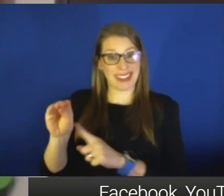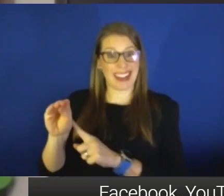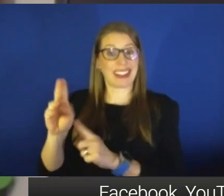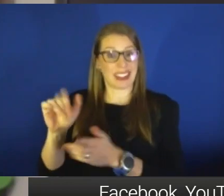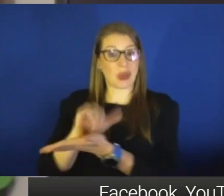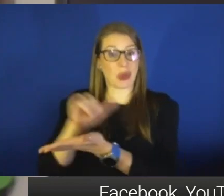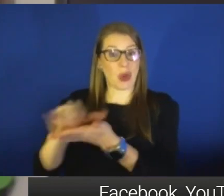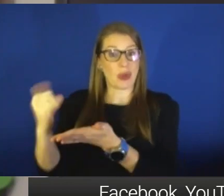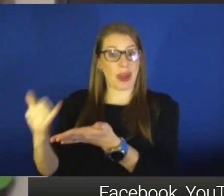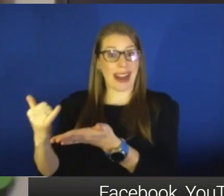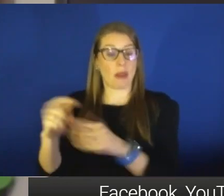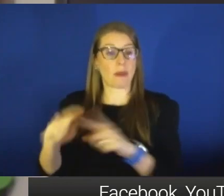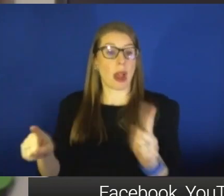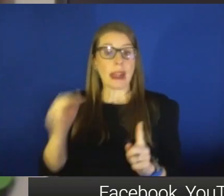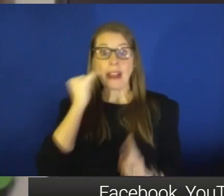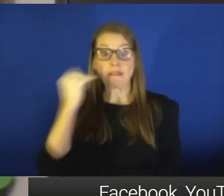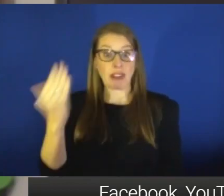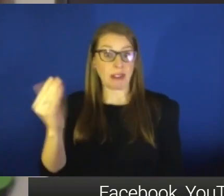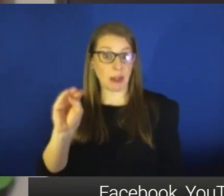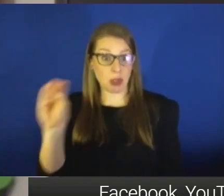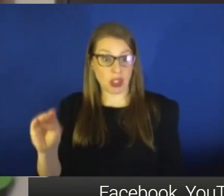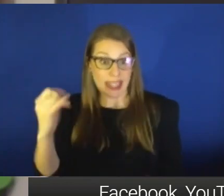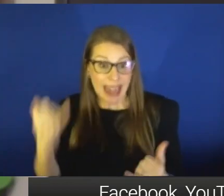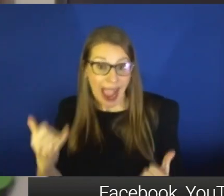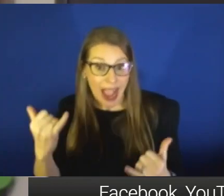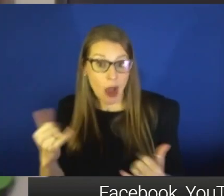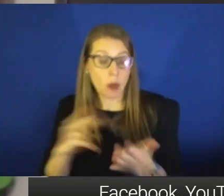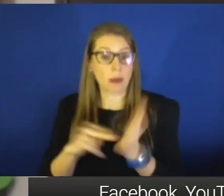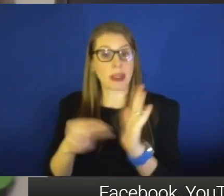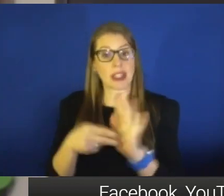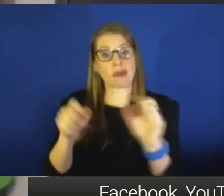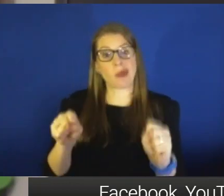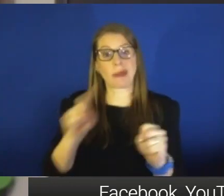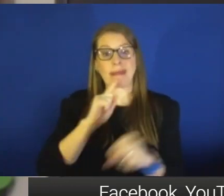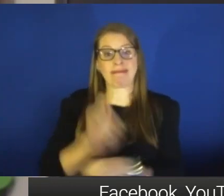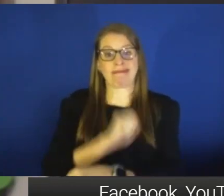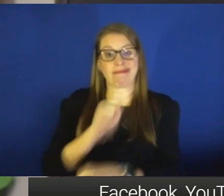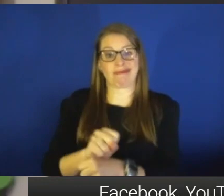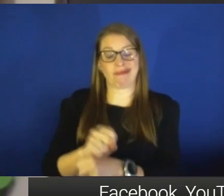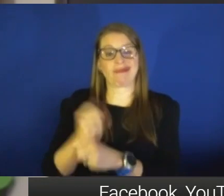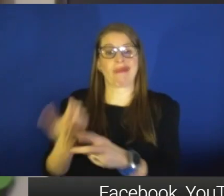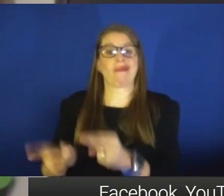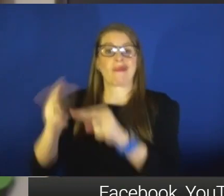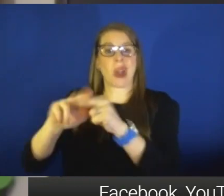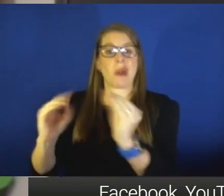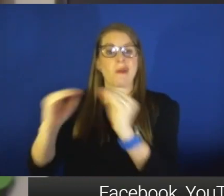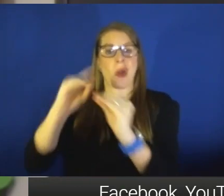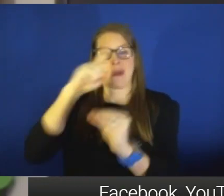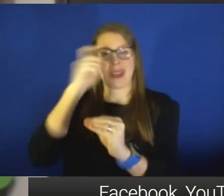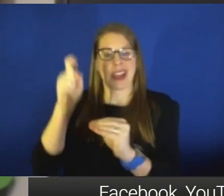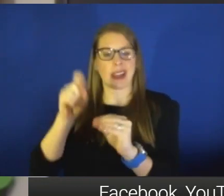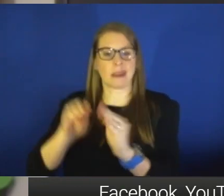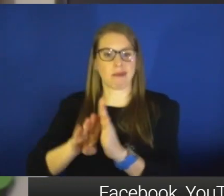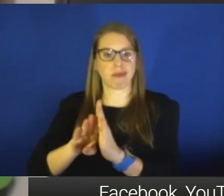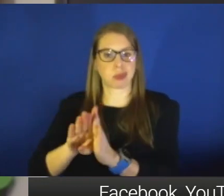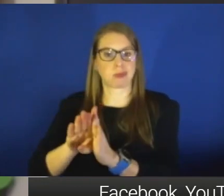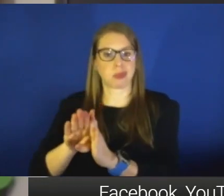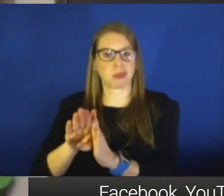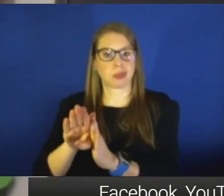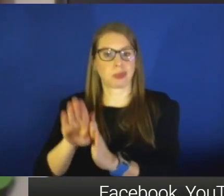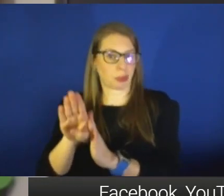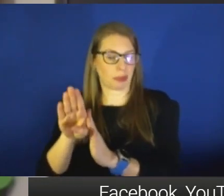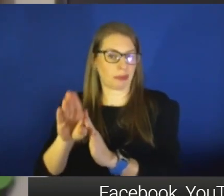York, but if it's 15% now, that means it's probably actually considerably higher, because it's been steadily going up for the last three weeks.